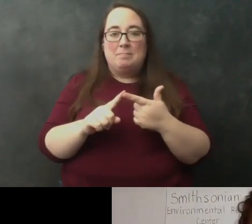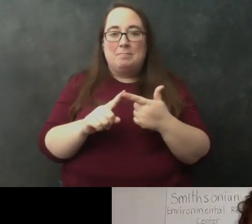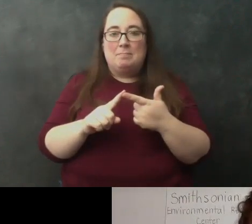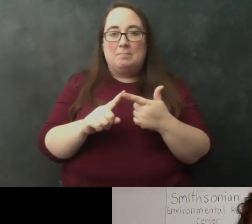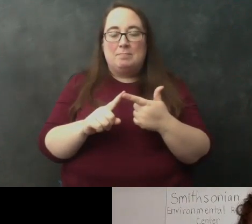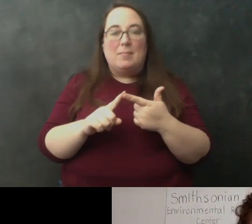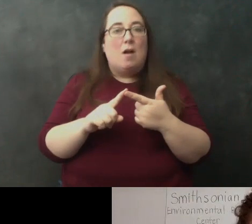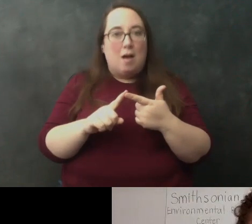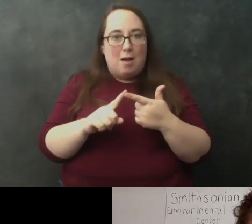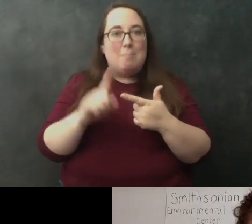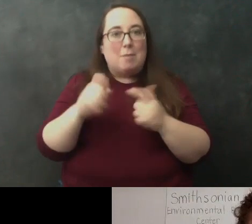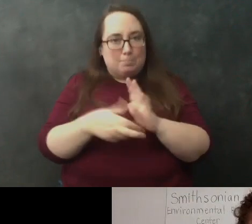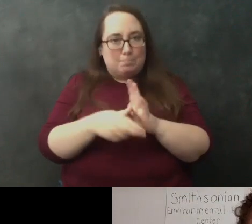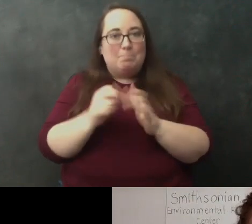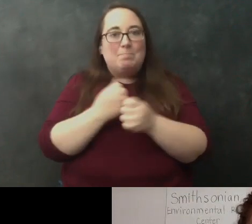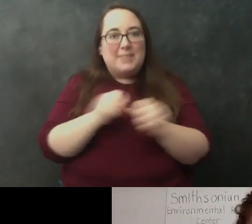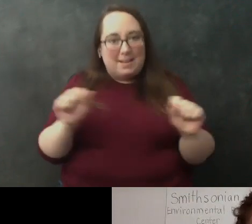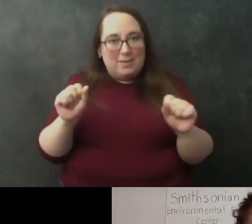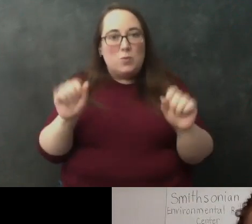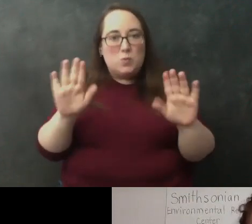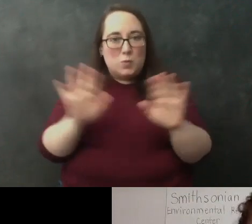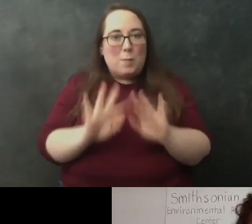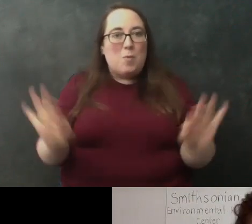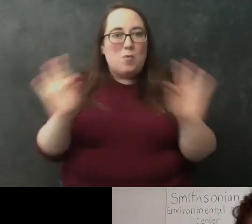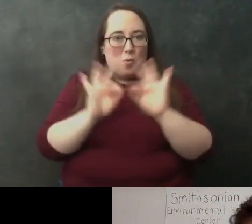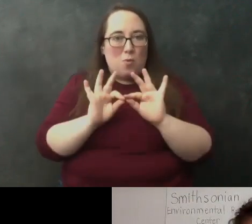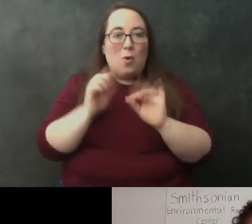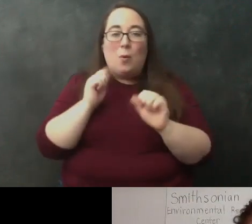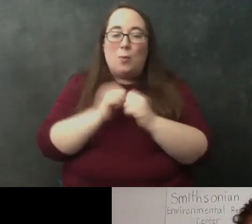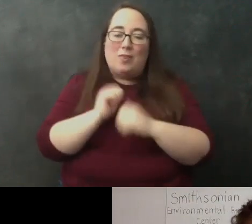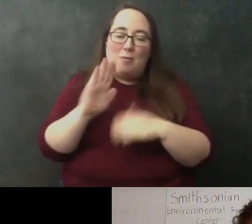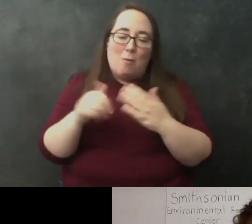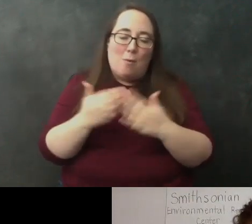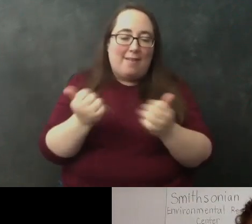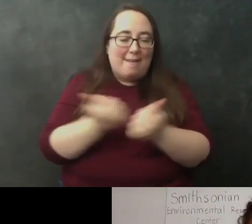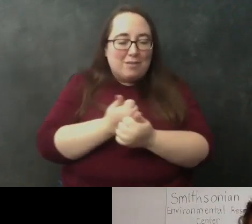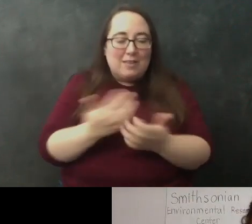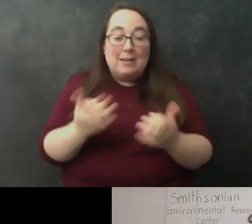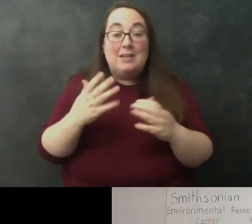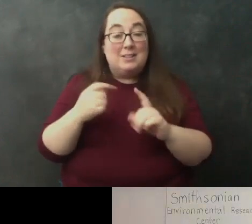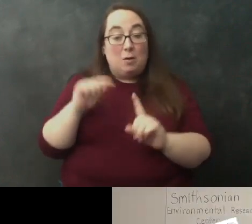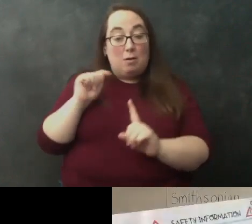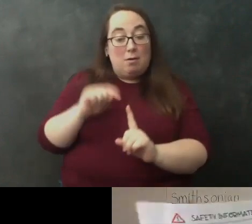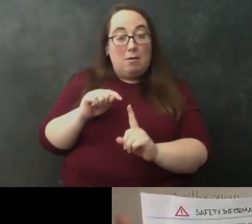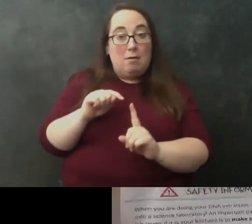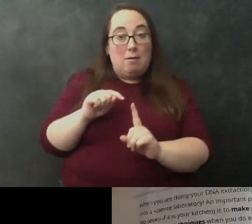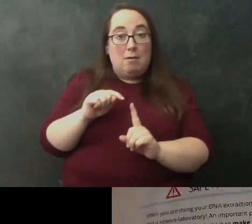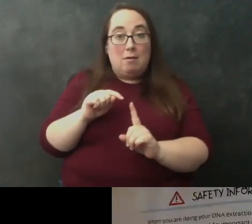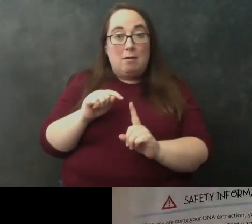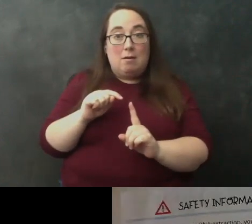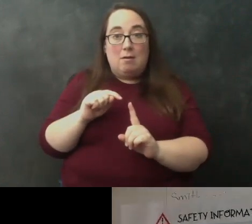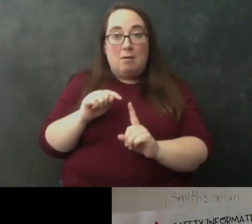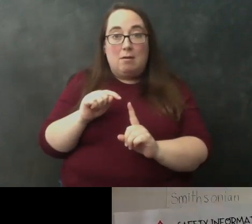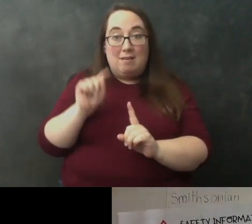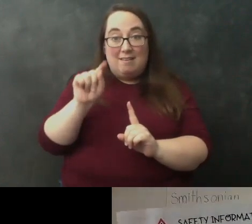safety safety is very important with everything so with this specific safety sheet